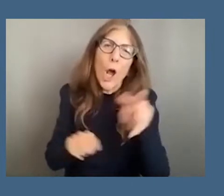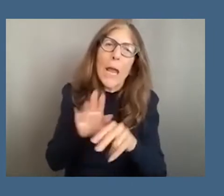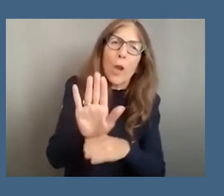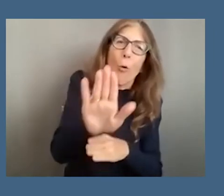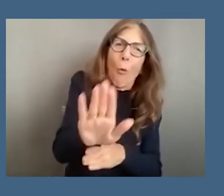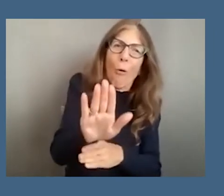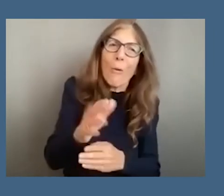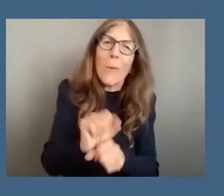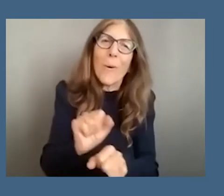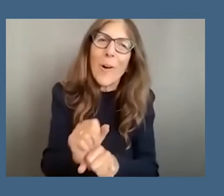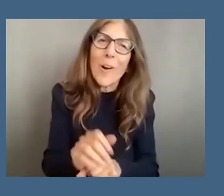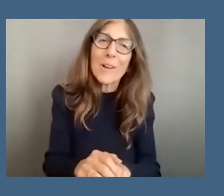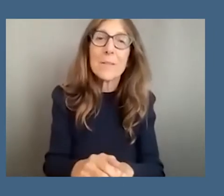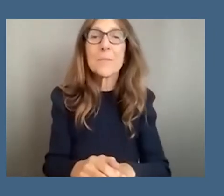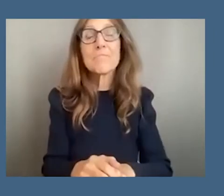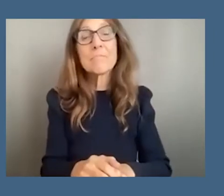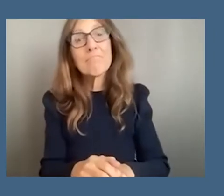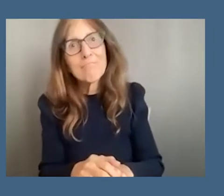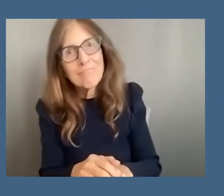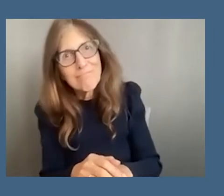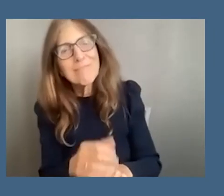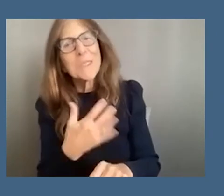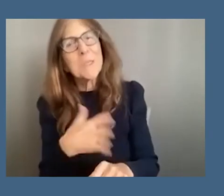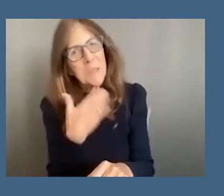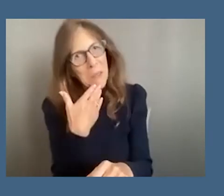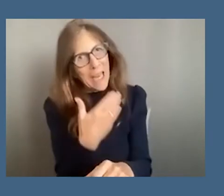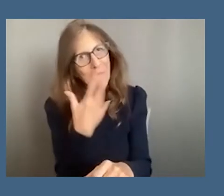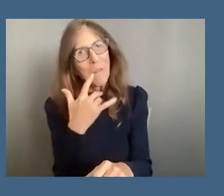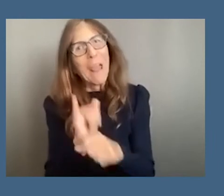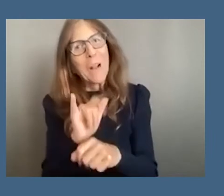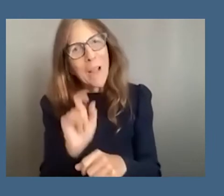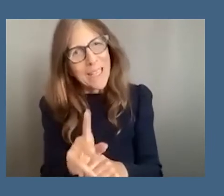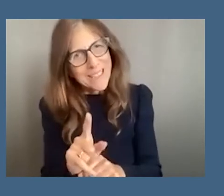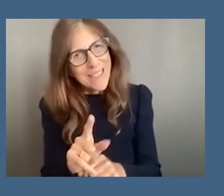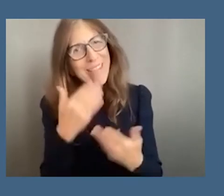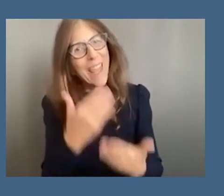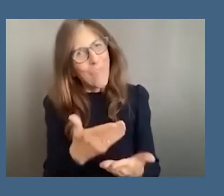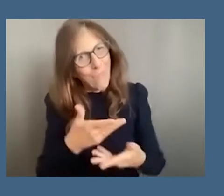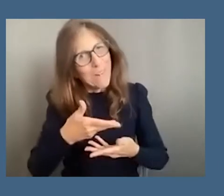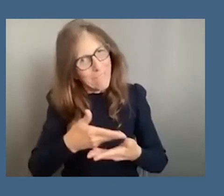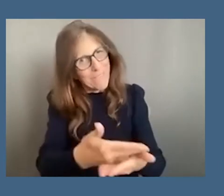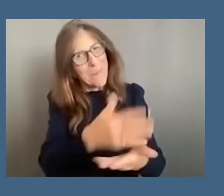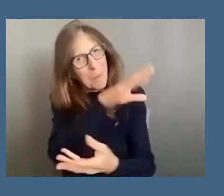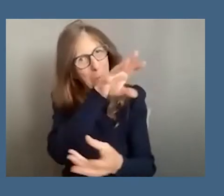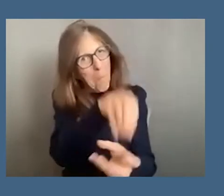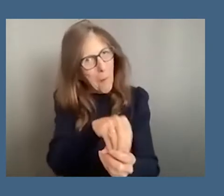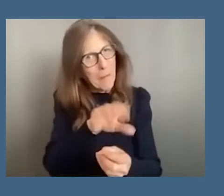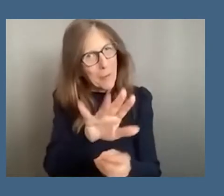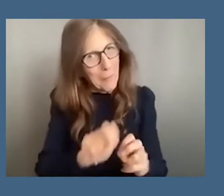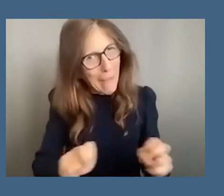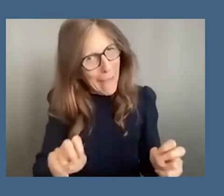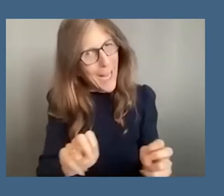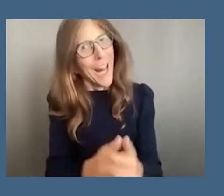well um thank you for this question and thank you for letting me be part of this panel thank you for coming back